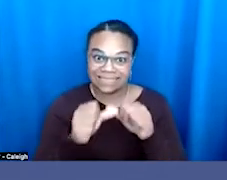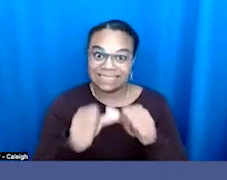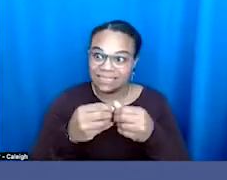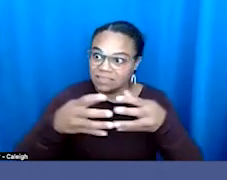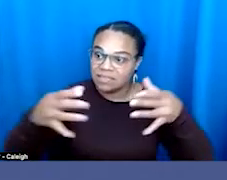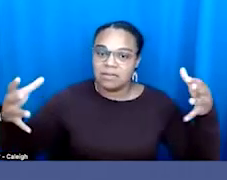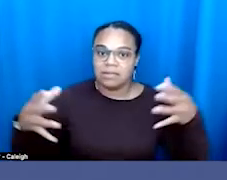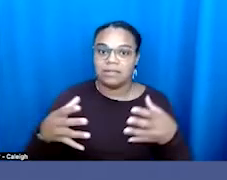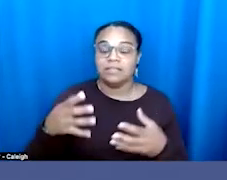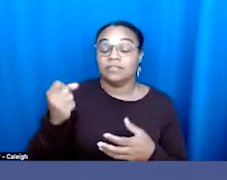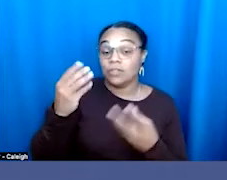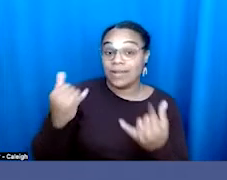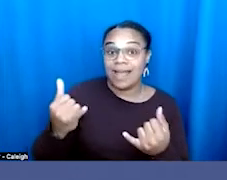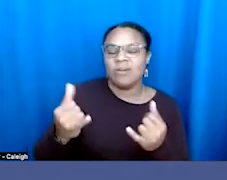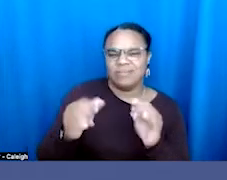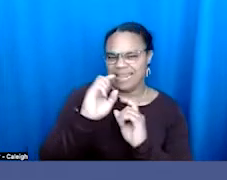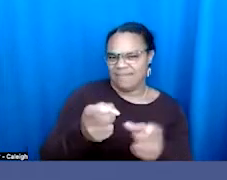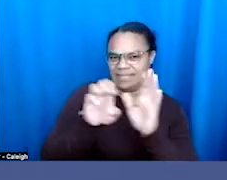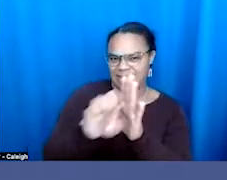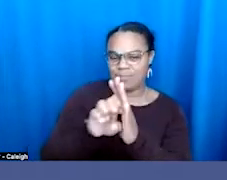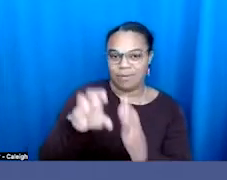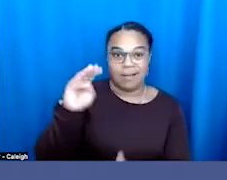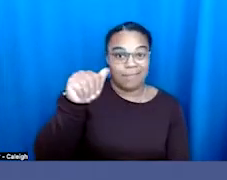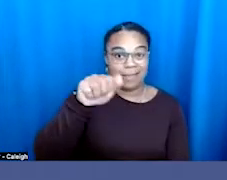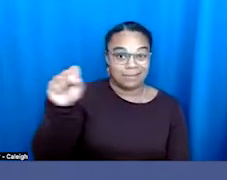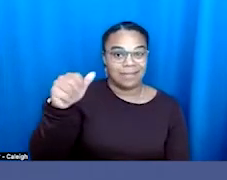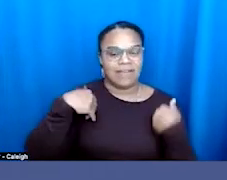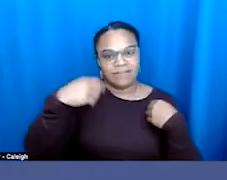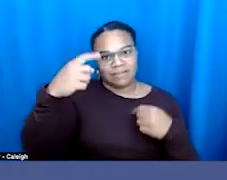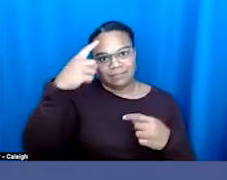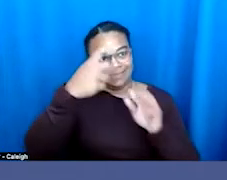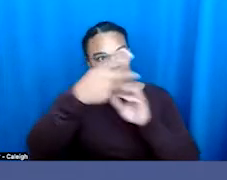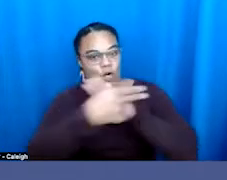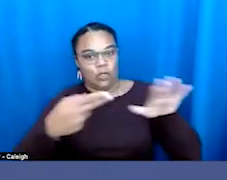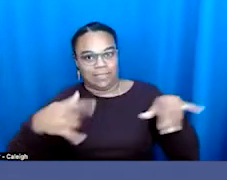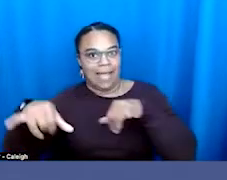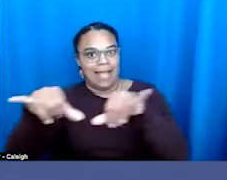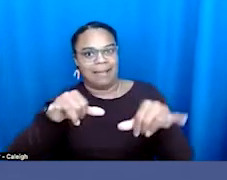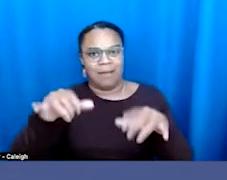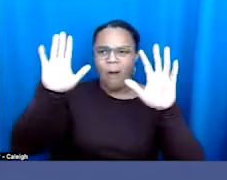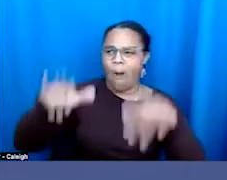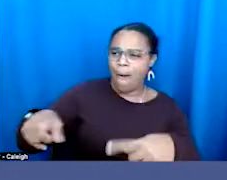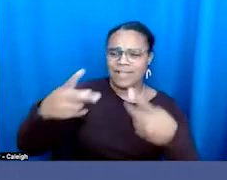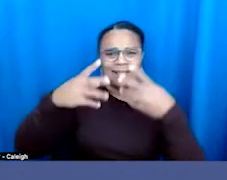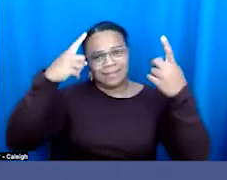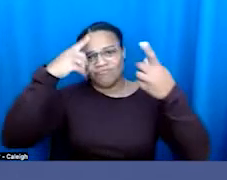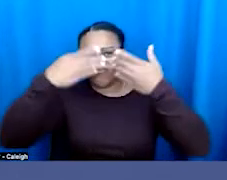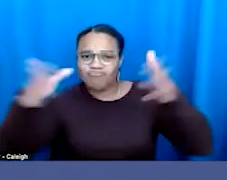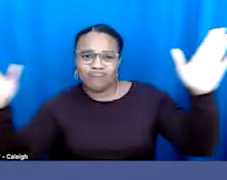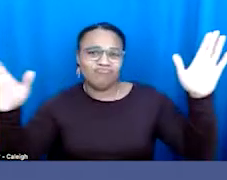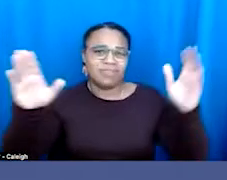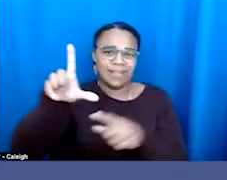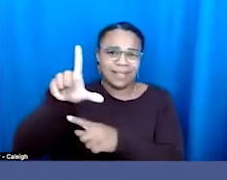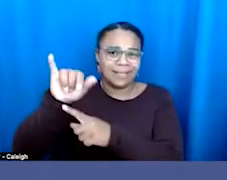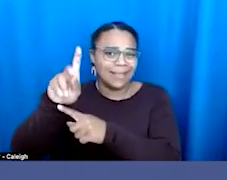example, Massachusetts. Massachusetts has a stereotype, a perception of being super liberal, super blue. You'd